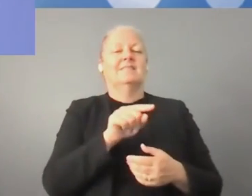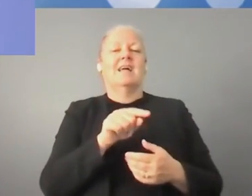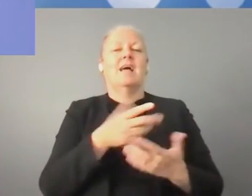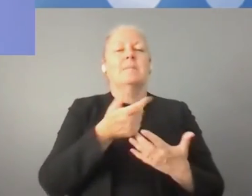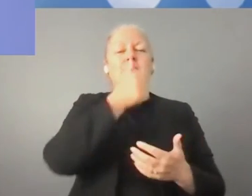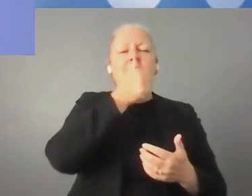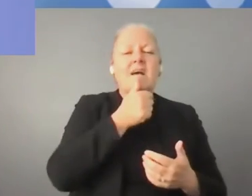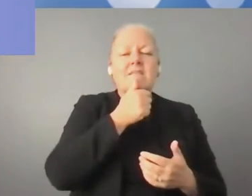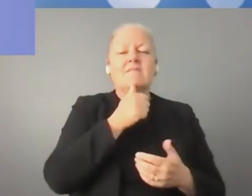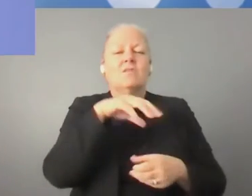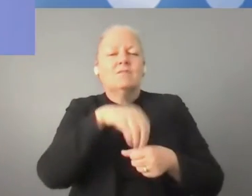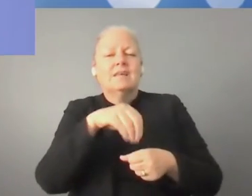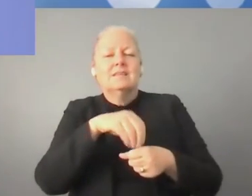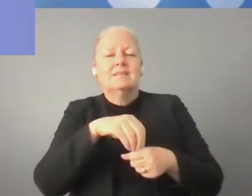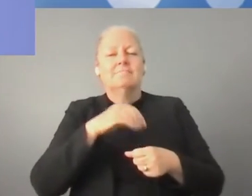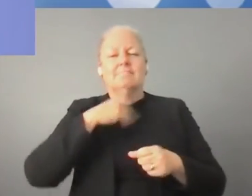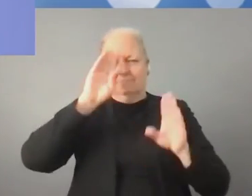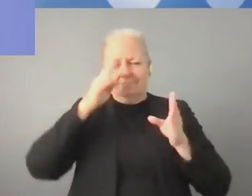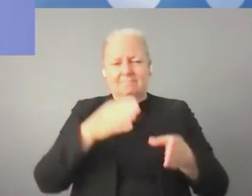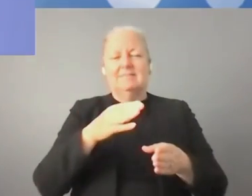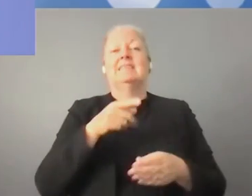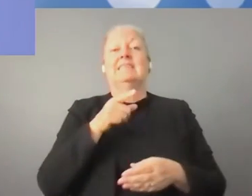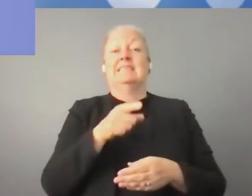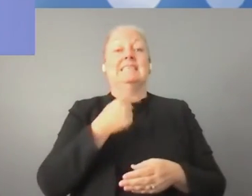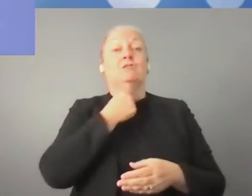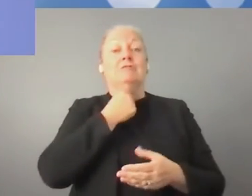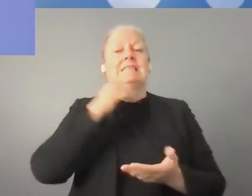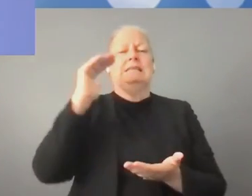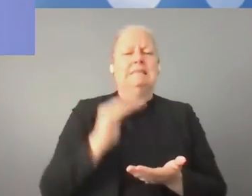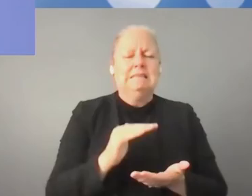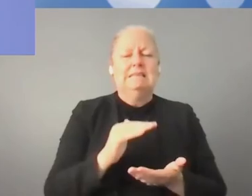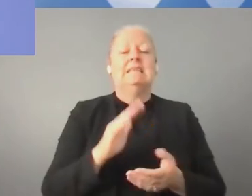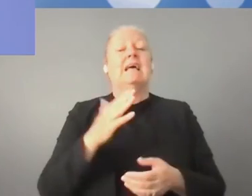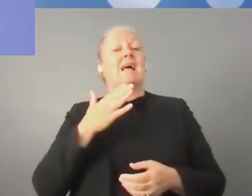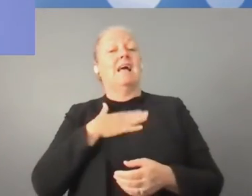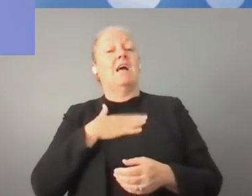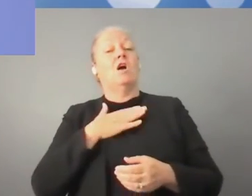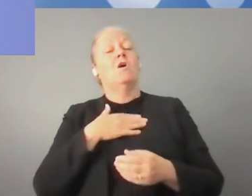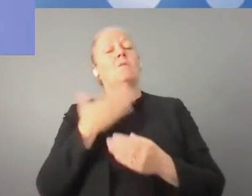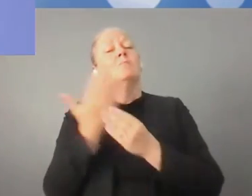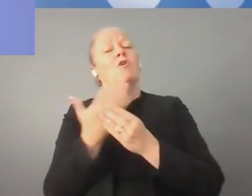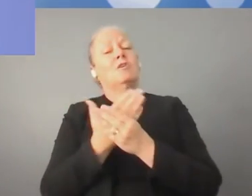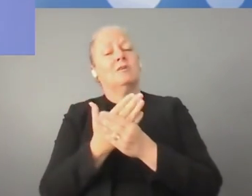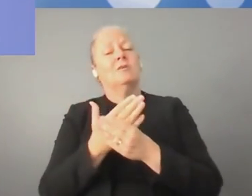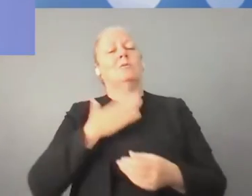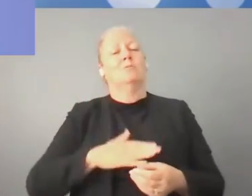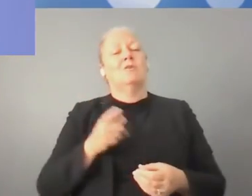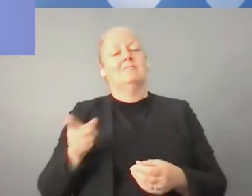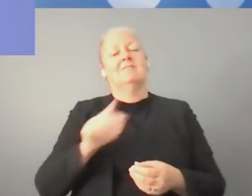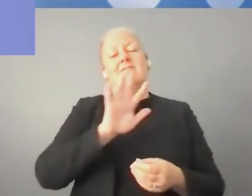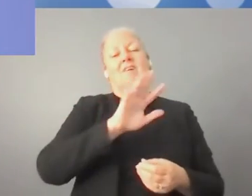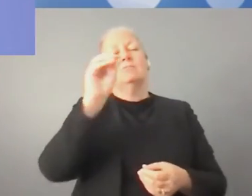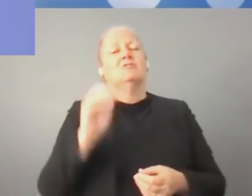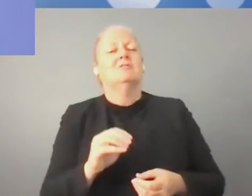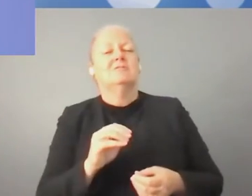are working with the National Bank and Commercial Bank to avail their 5% for the